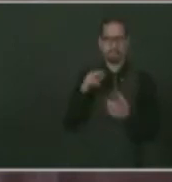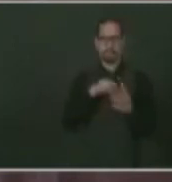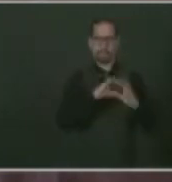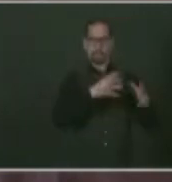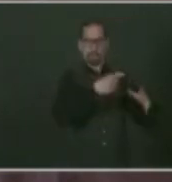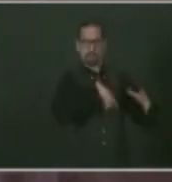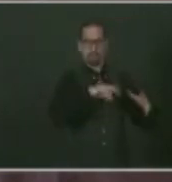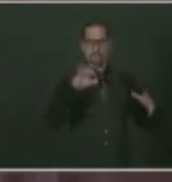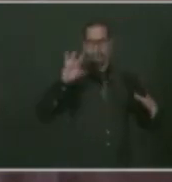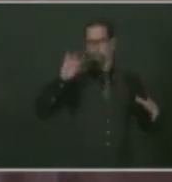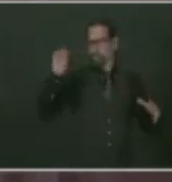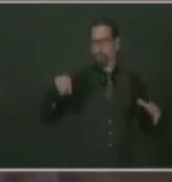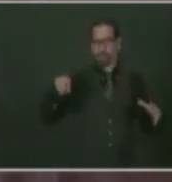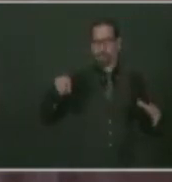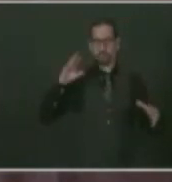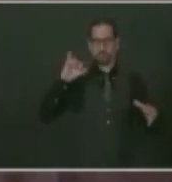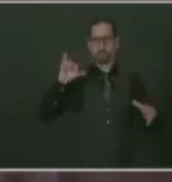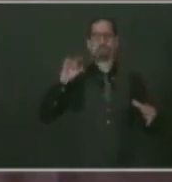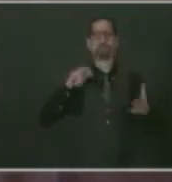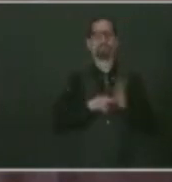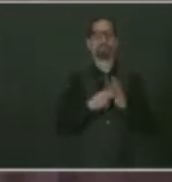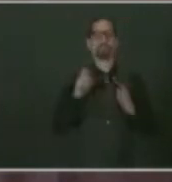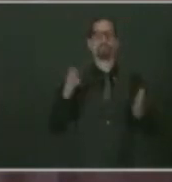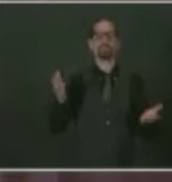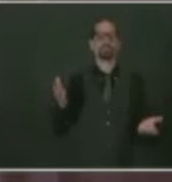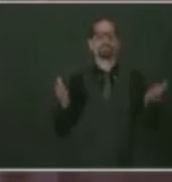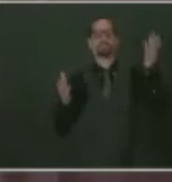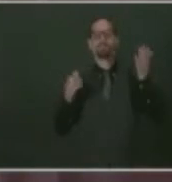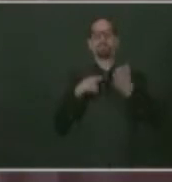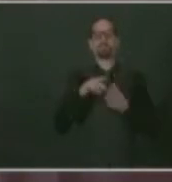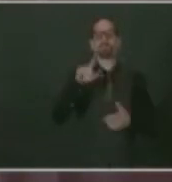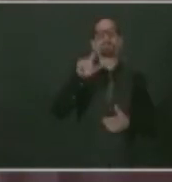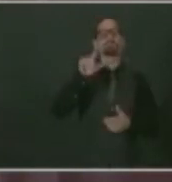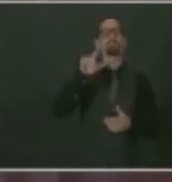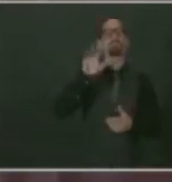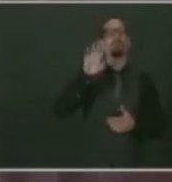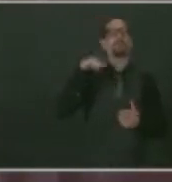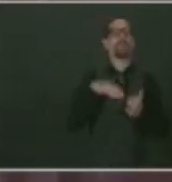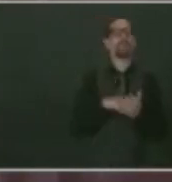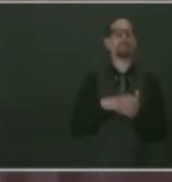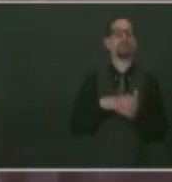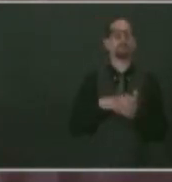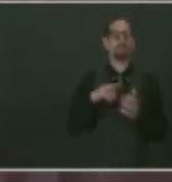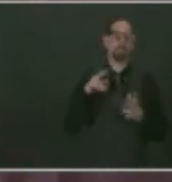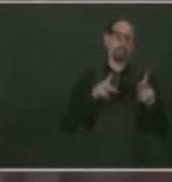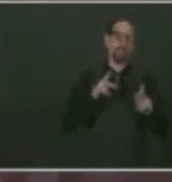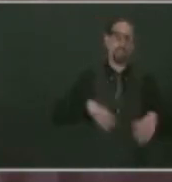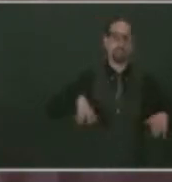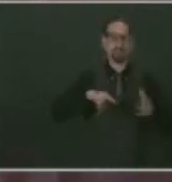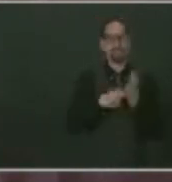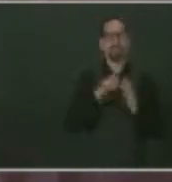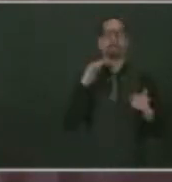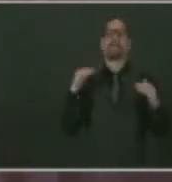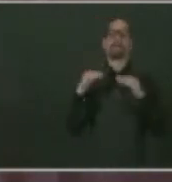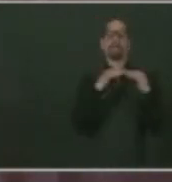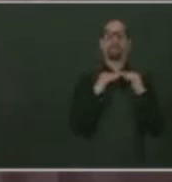should be closer to 24,000 shots with them, right, being fair across the board. If we're at 10,000 shots, we've got some